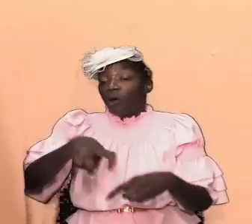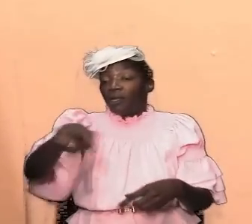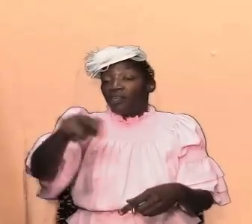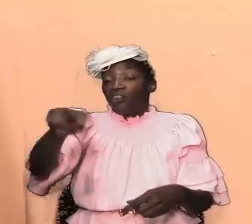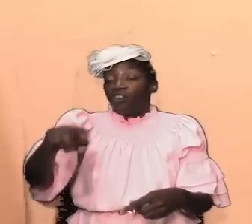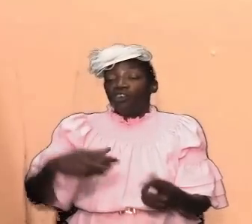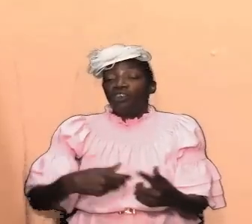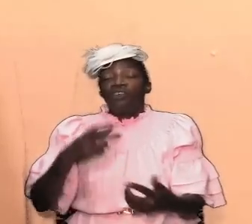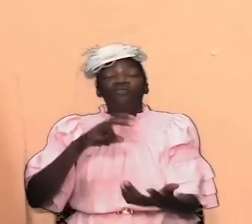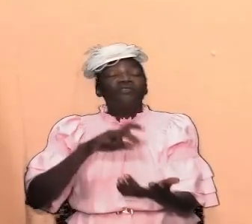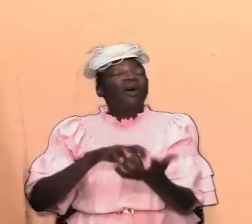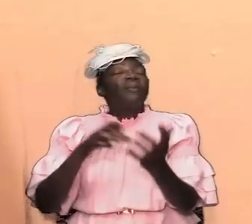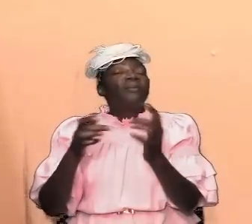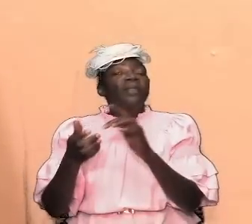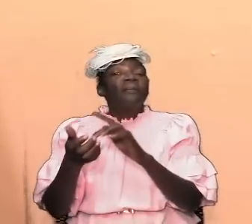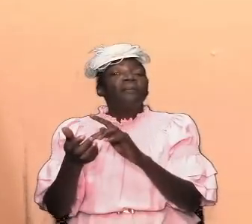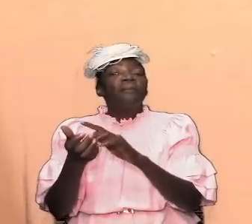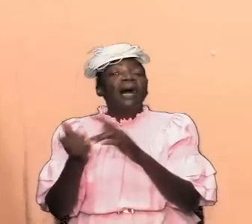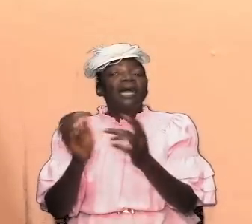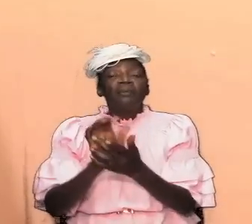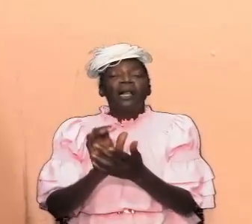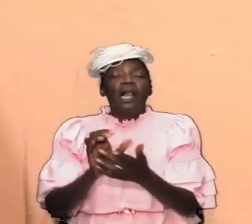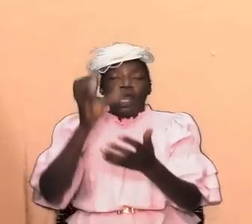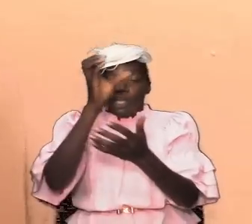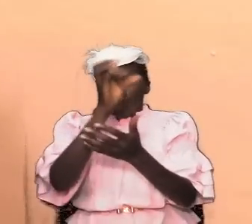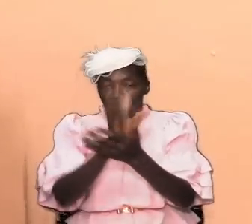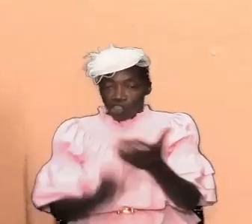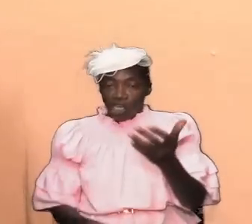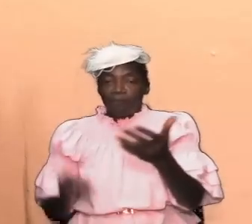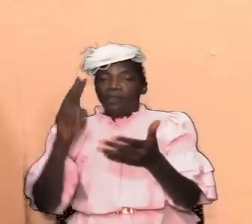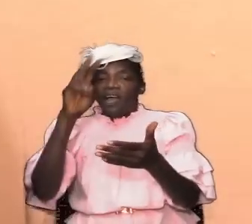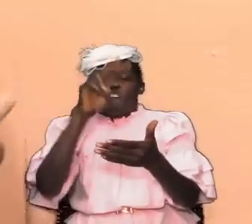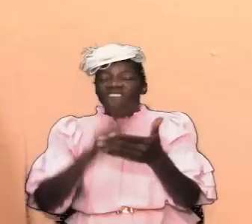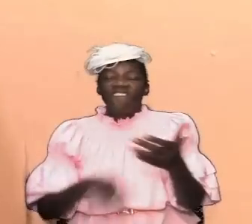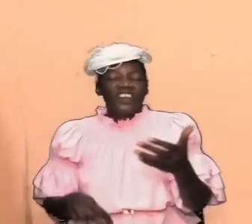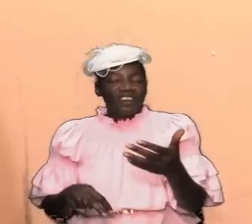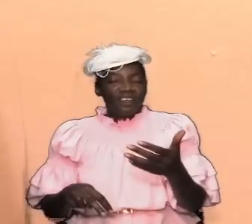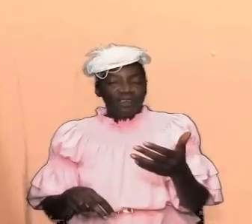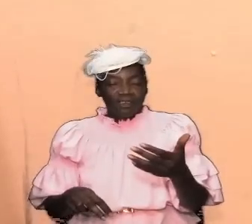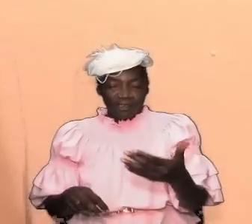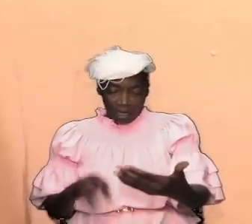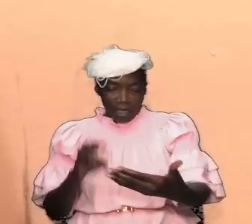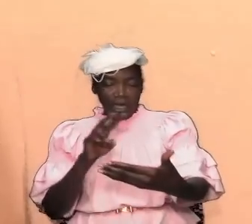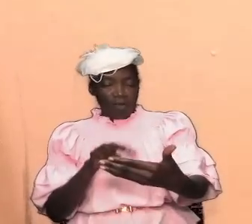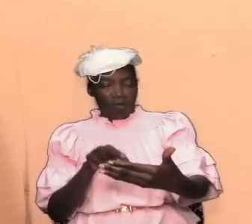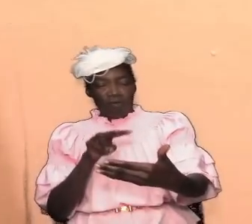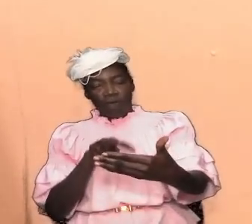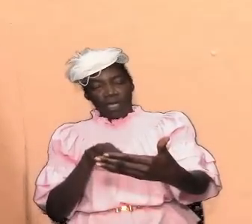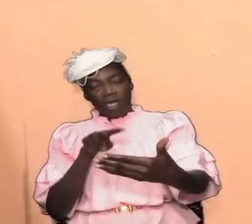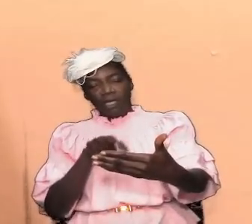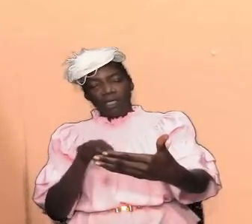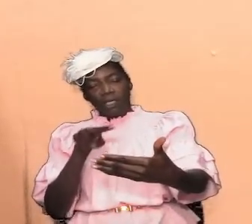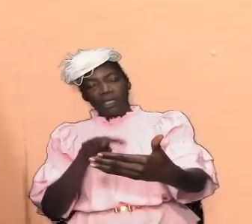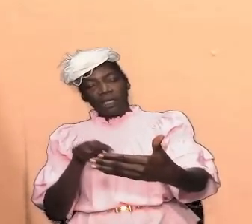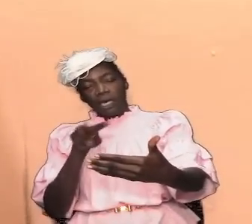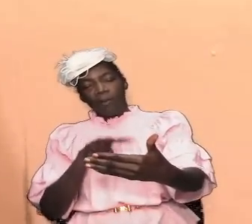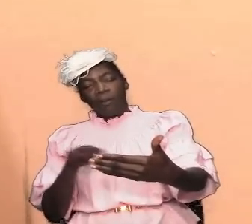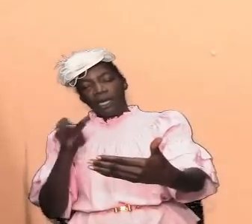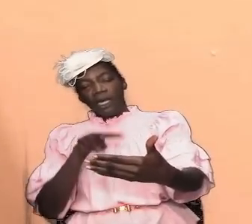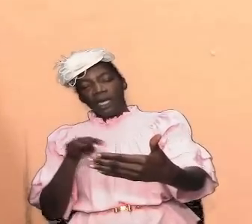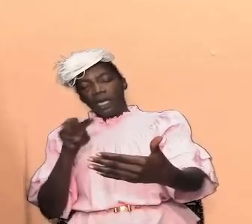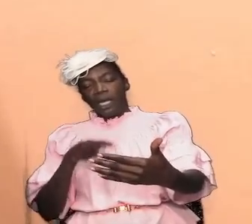chapter and verse and re-examine and look at the church and the